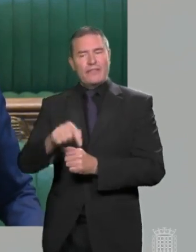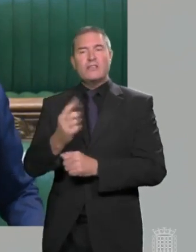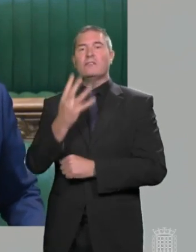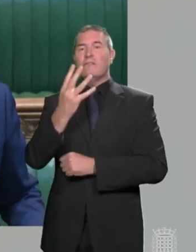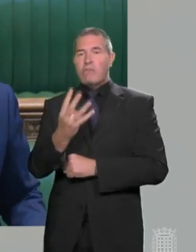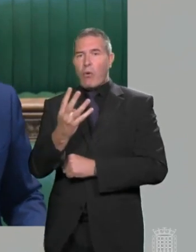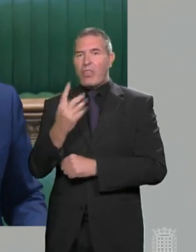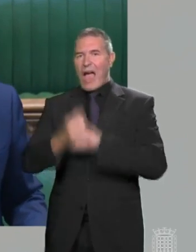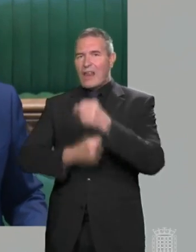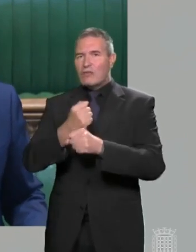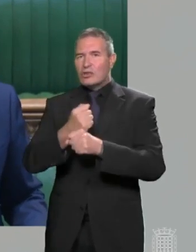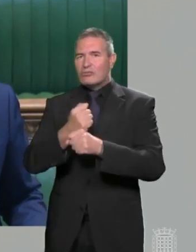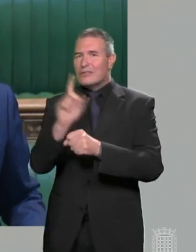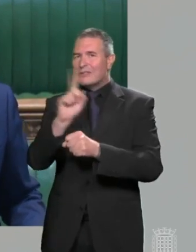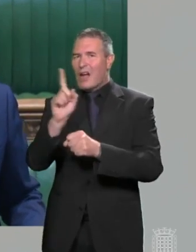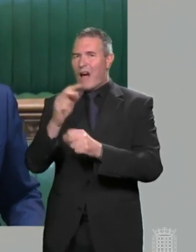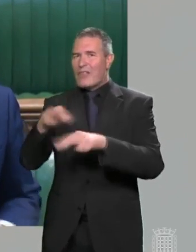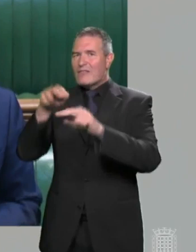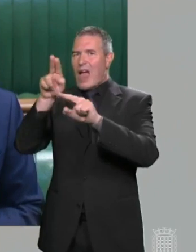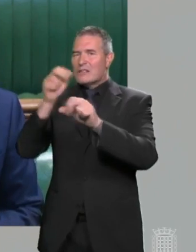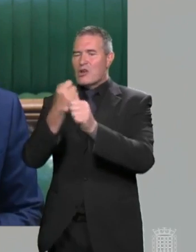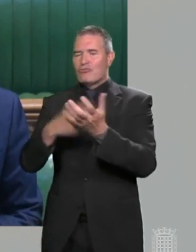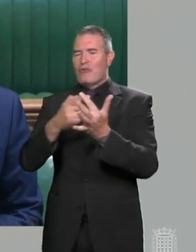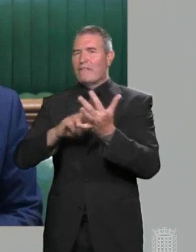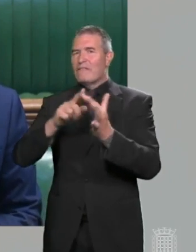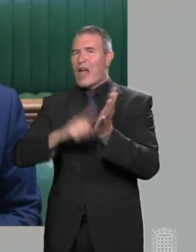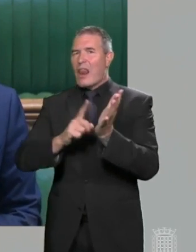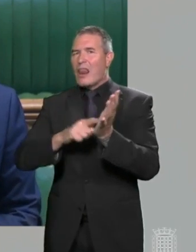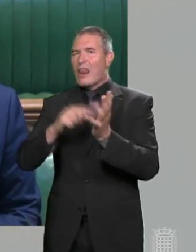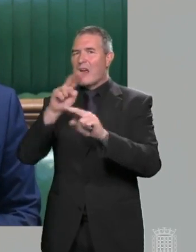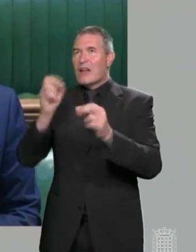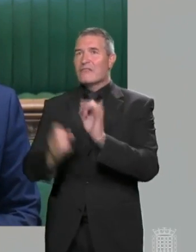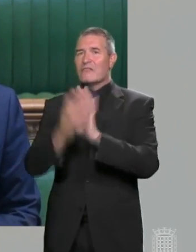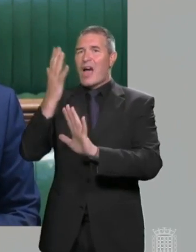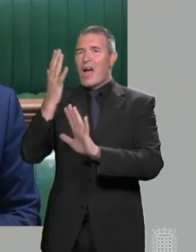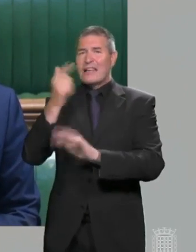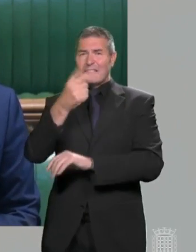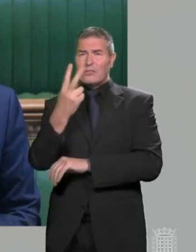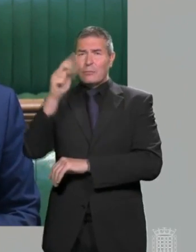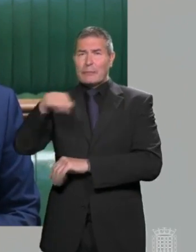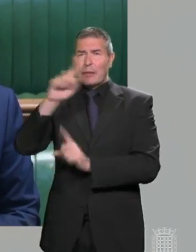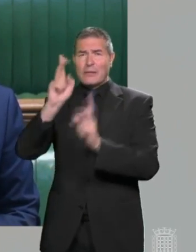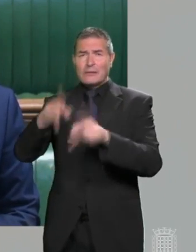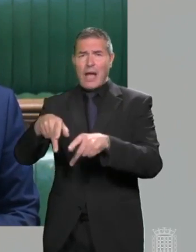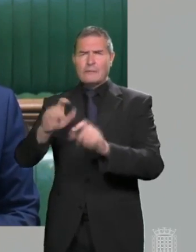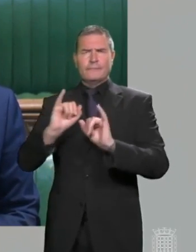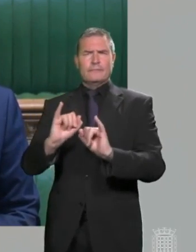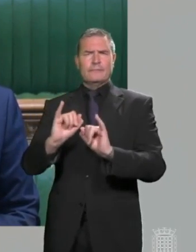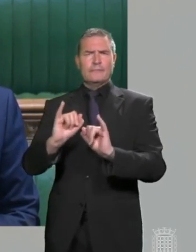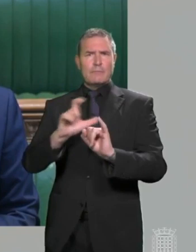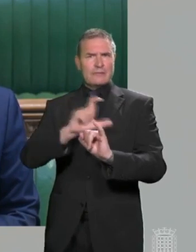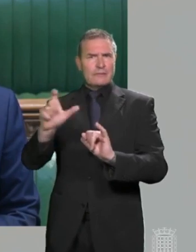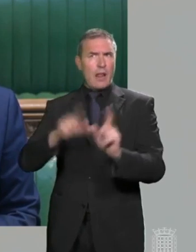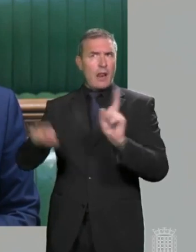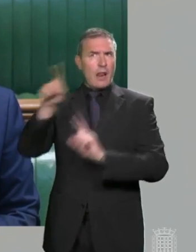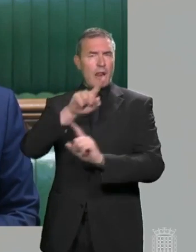of the Grenfell fire tragedy, where 72 people lost their lives. It's frankly an outrage that there are still more than